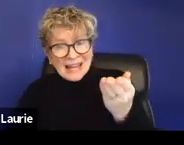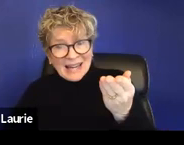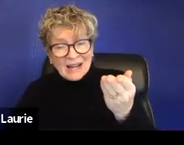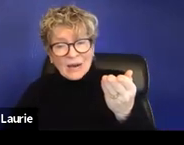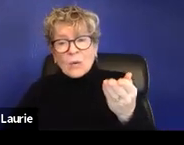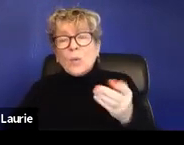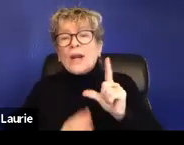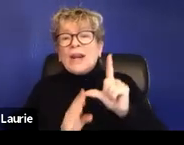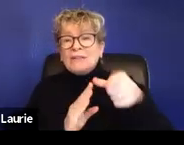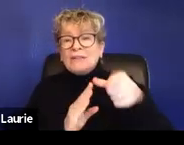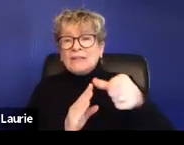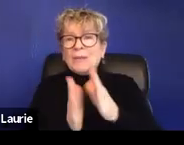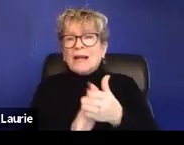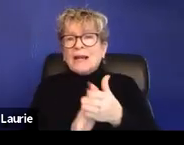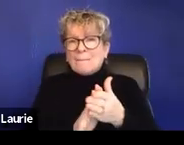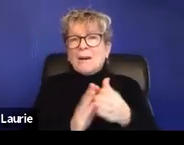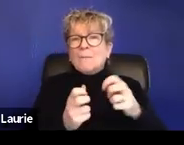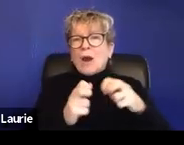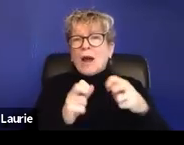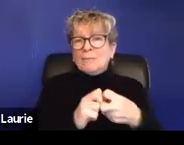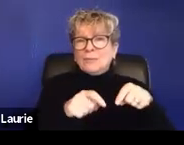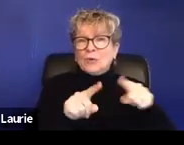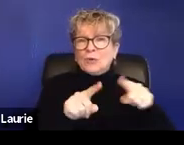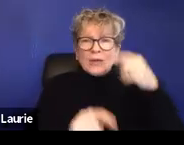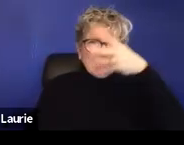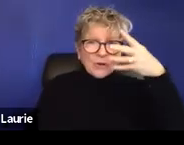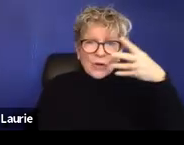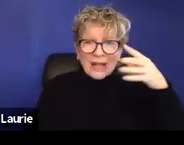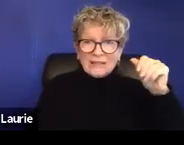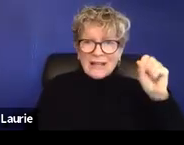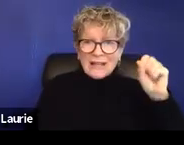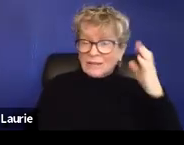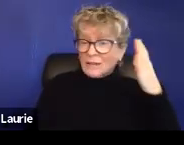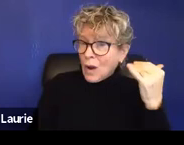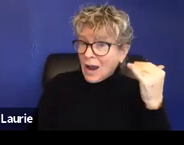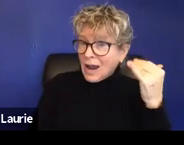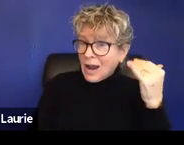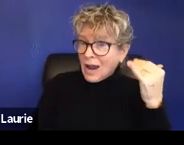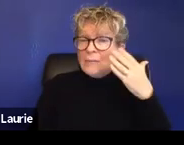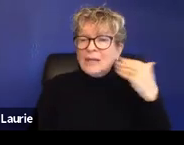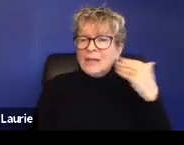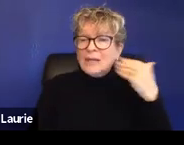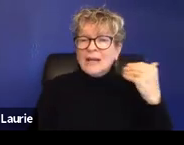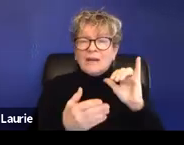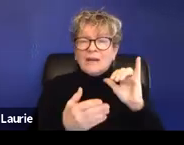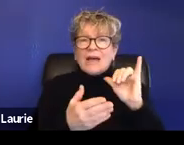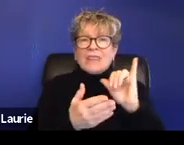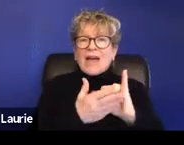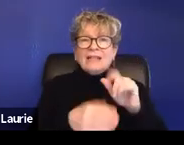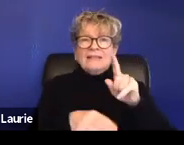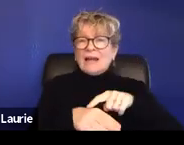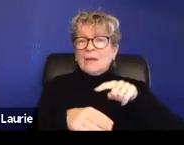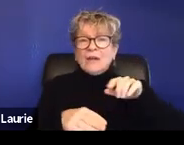problematic in the immigration case because in her immigration case, which in that moment she hadn't been thinking about